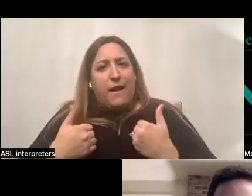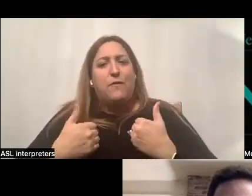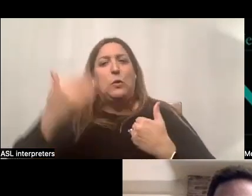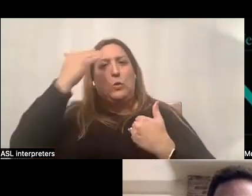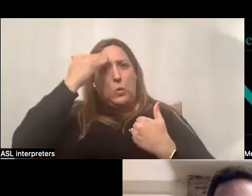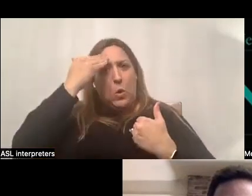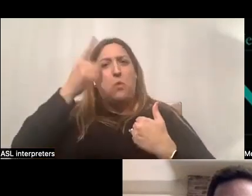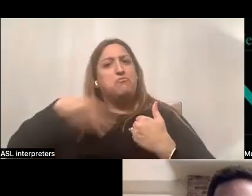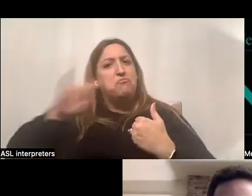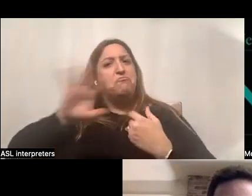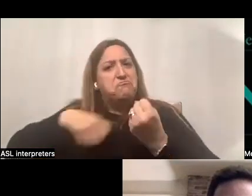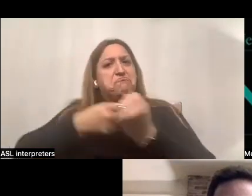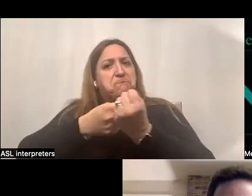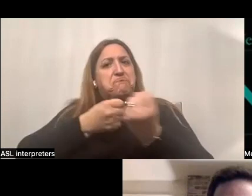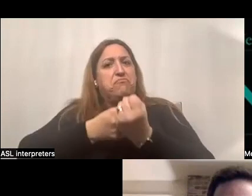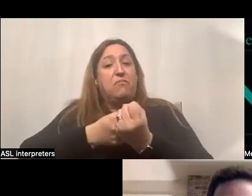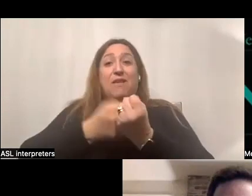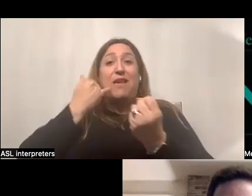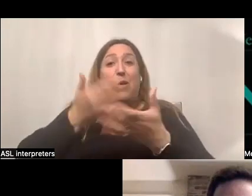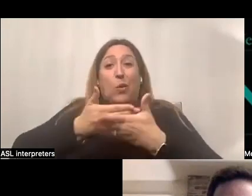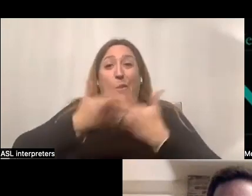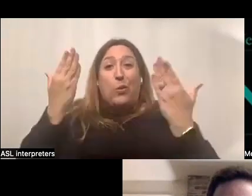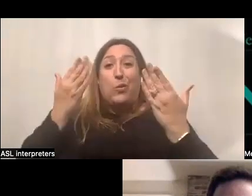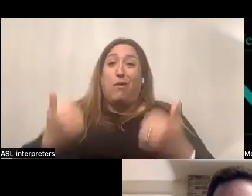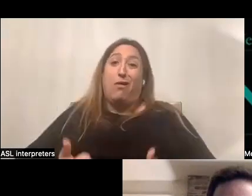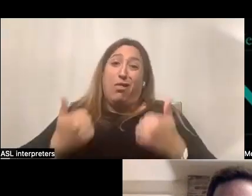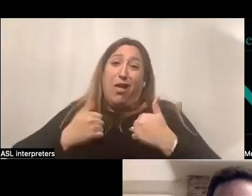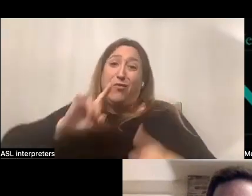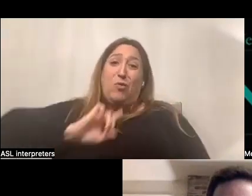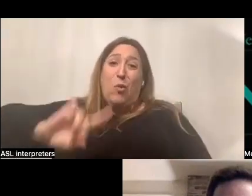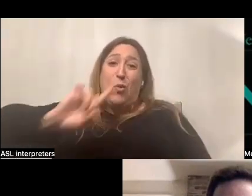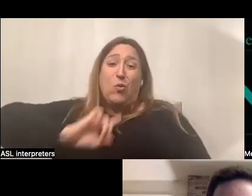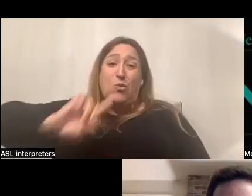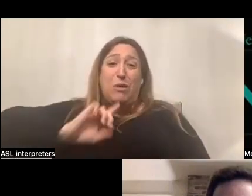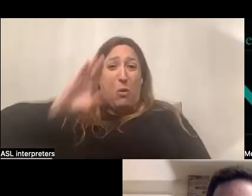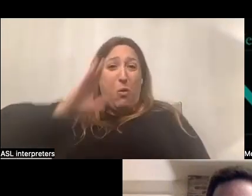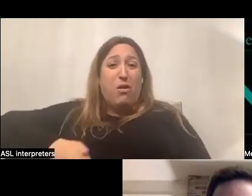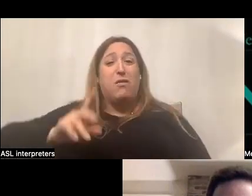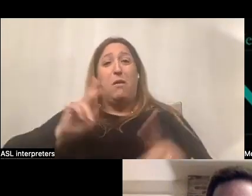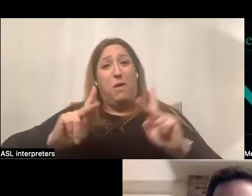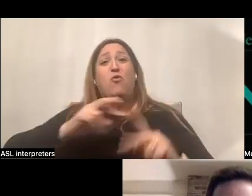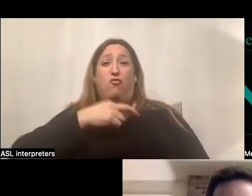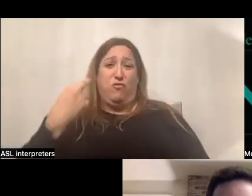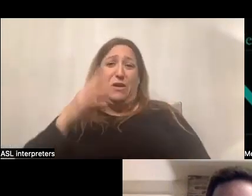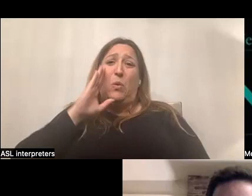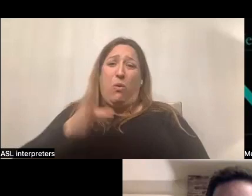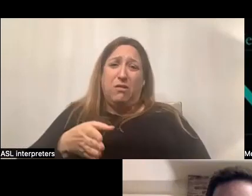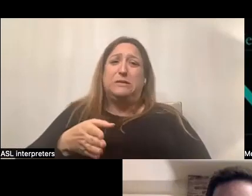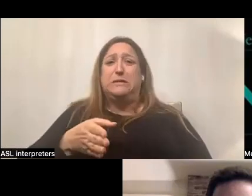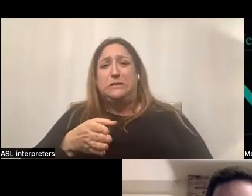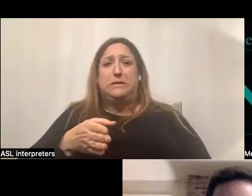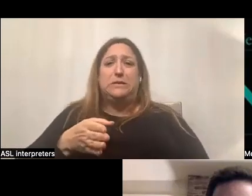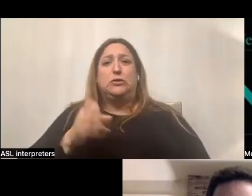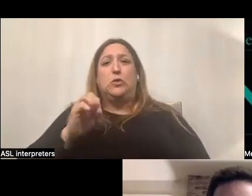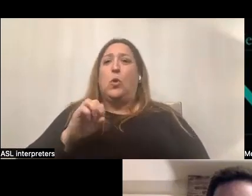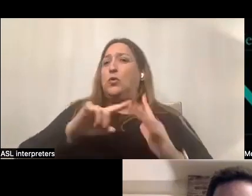back. Um, and without those, uh, could be lonely and in some cases life, people can be at risk. So, you know, starting it's kind